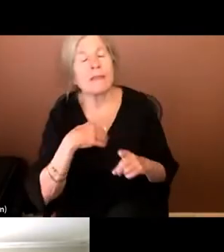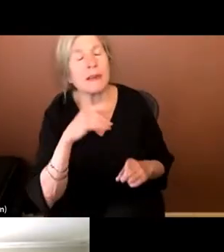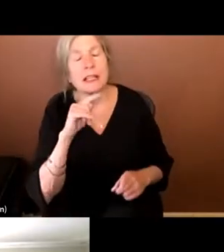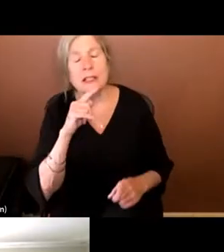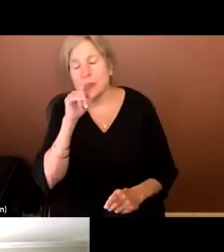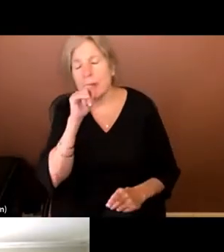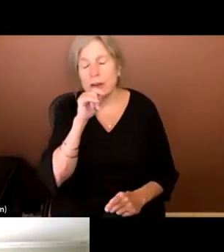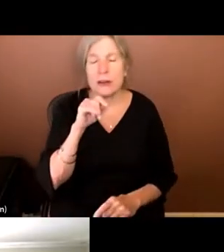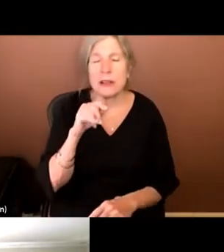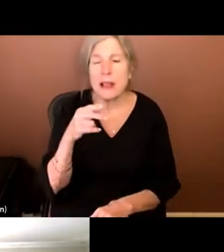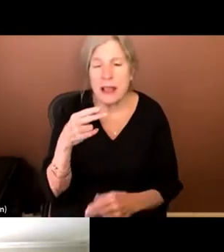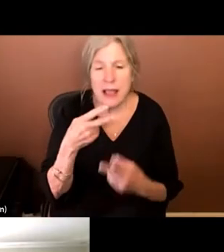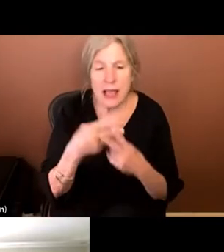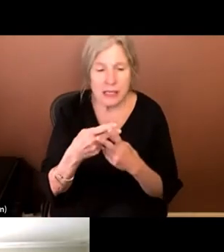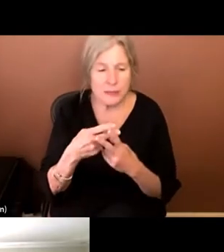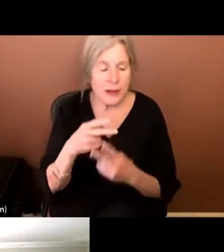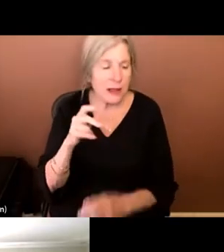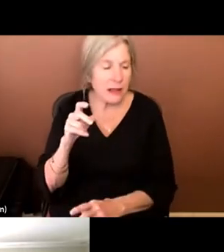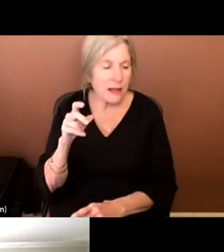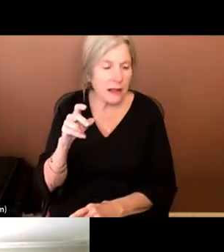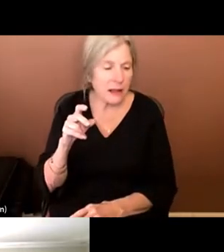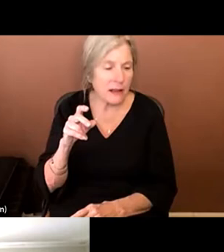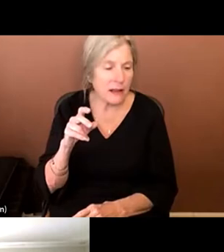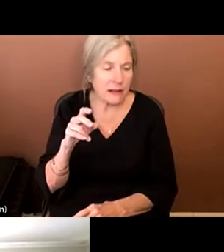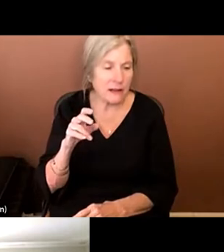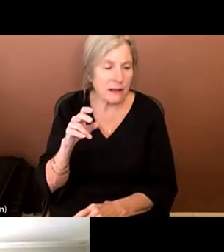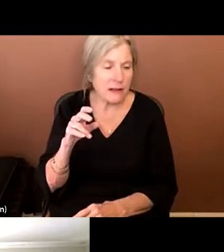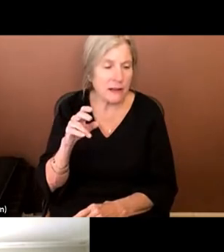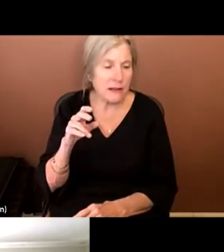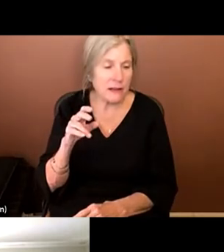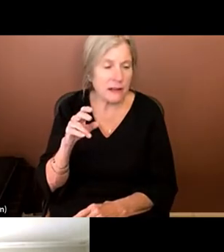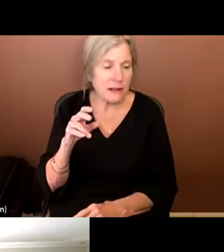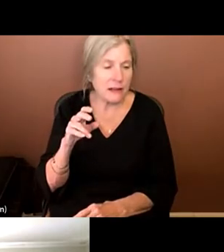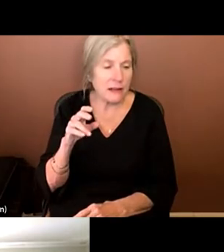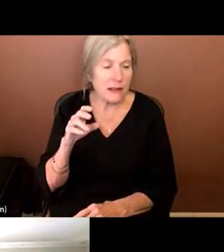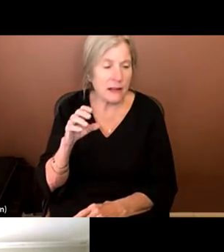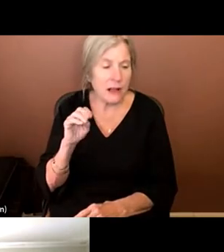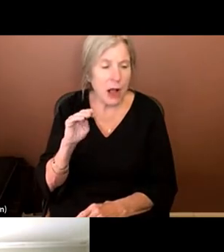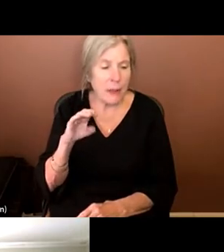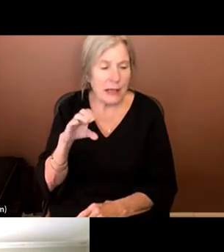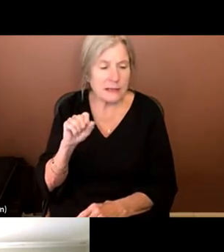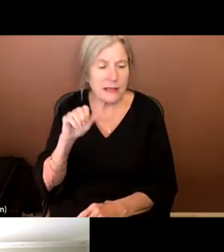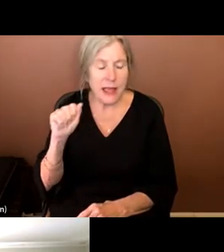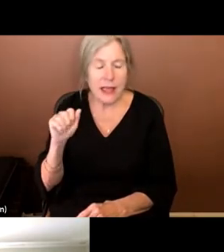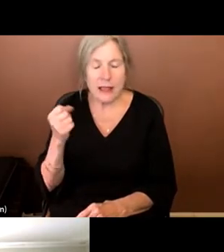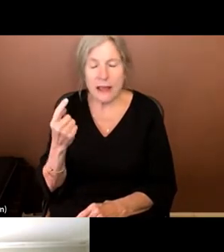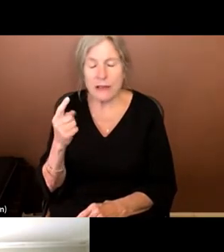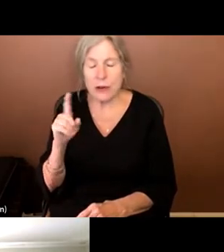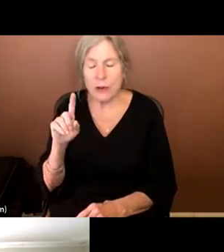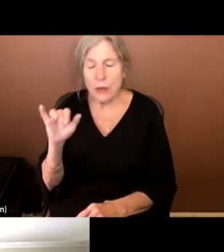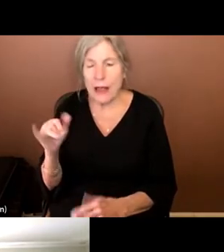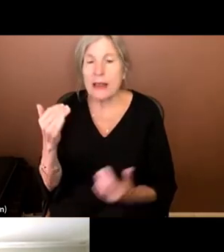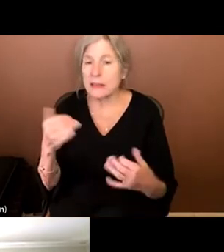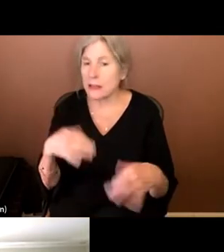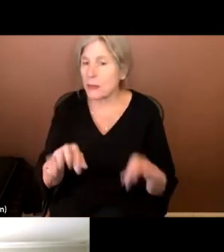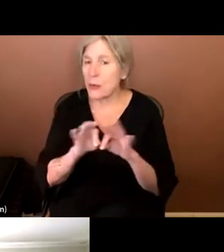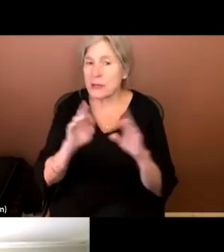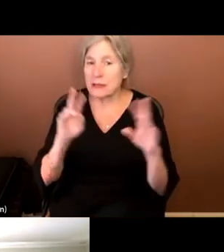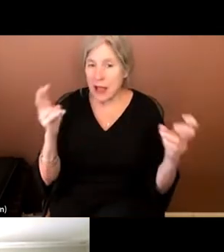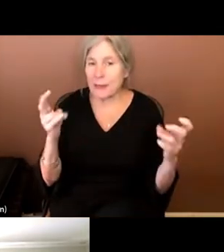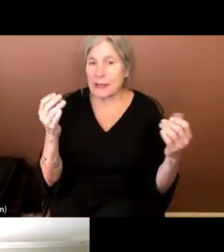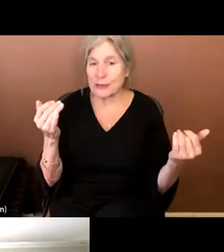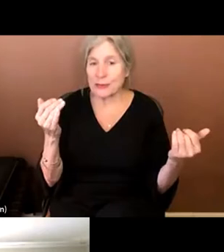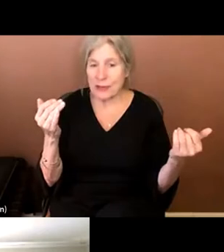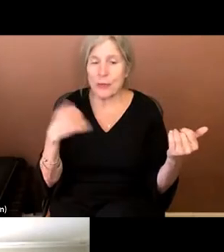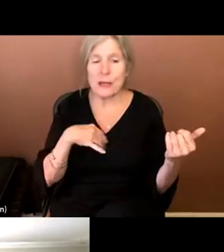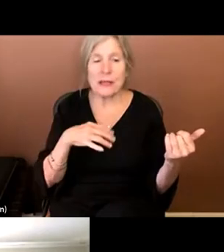comics A11Y. Okay. With that, we are now turning to a really important topic. We spent the day talking